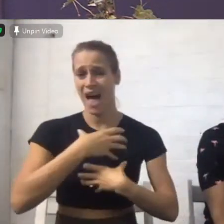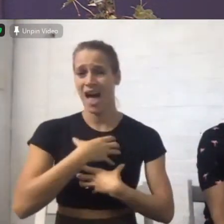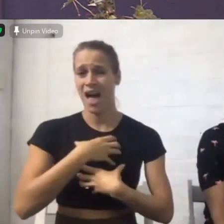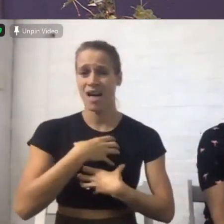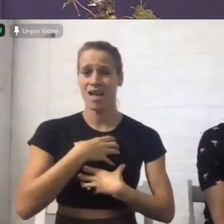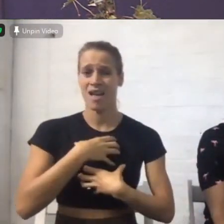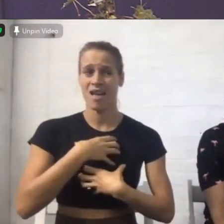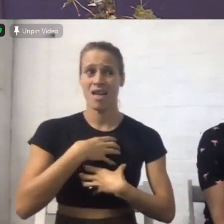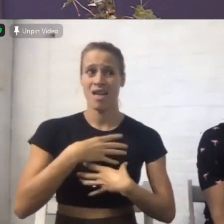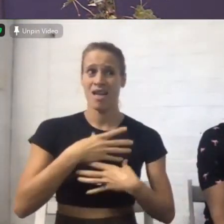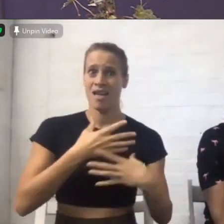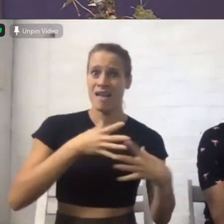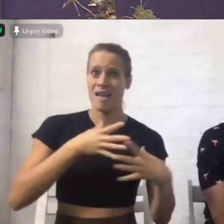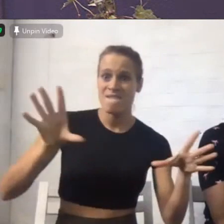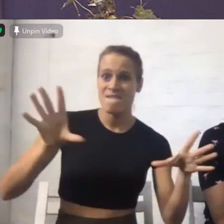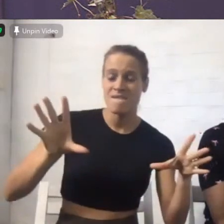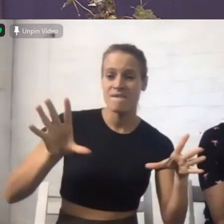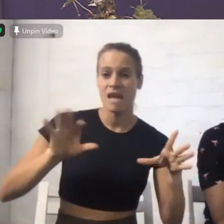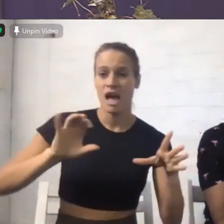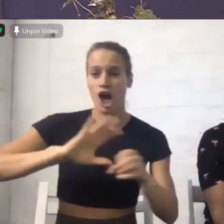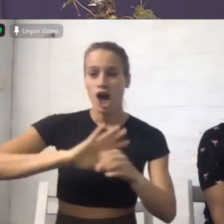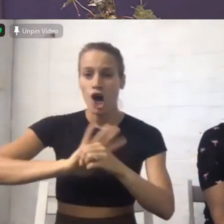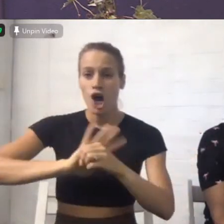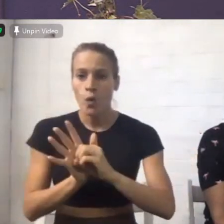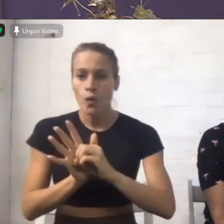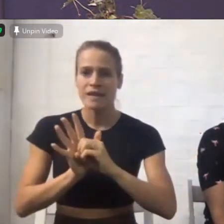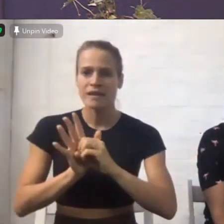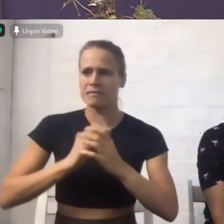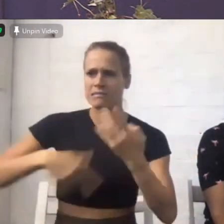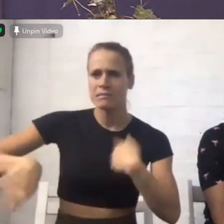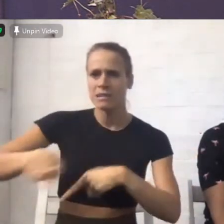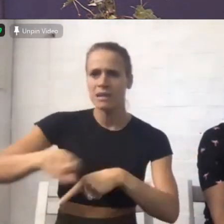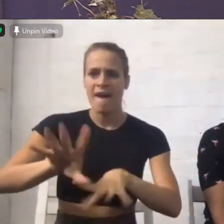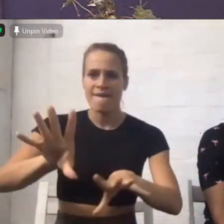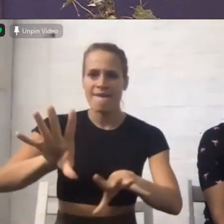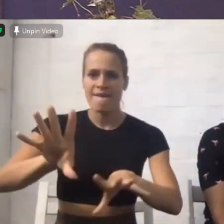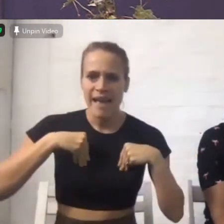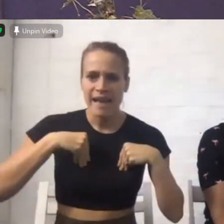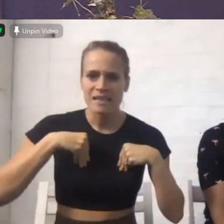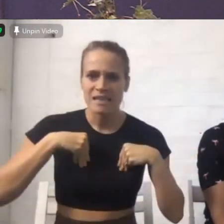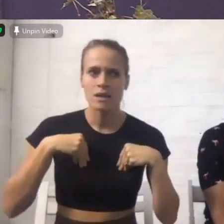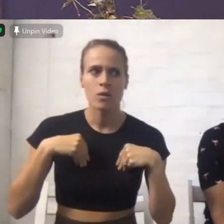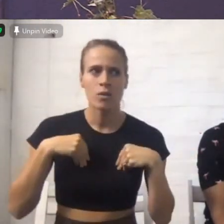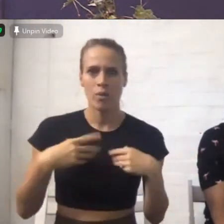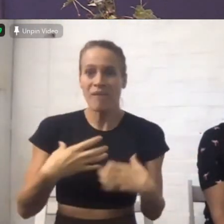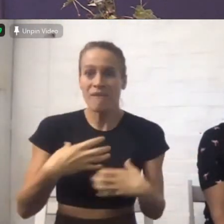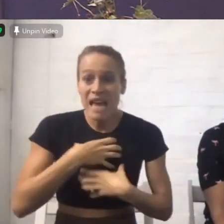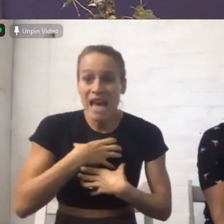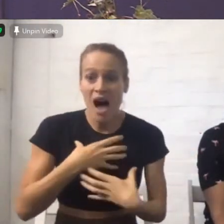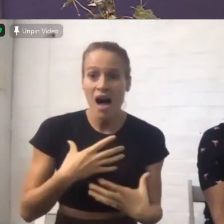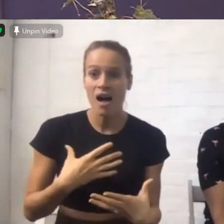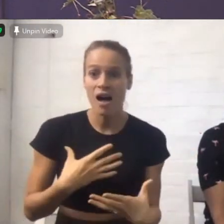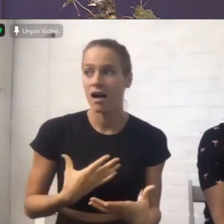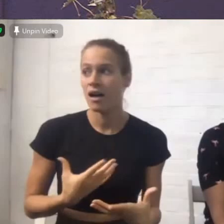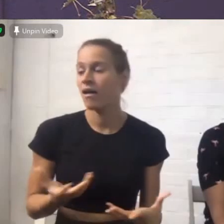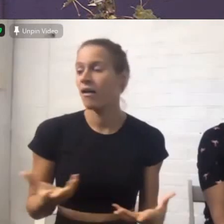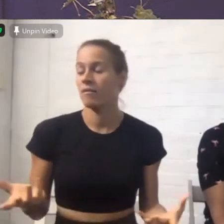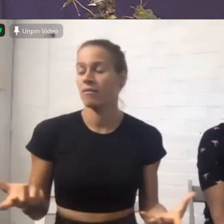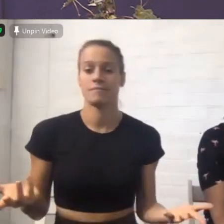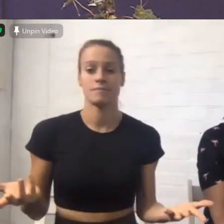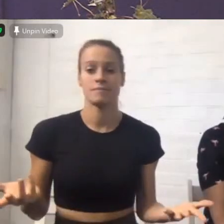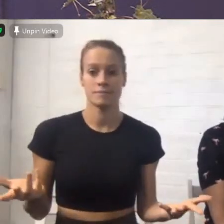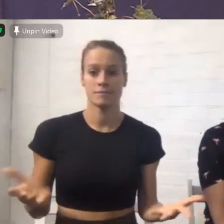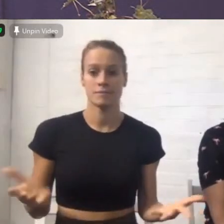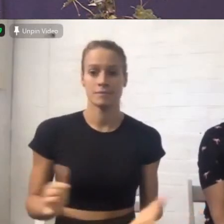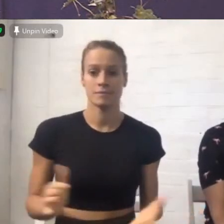with fear there is a pandemic of fear not just coronavirus and as the people